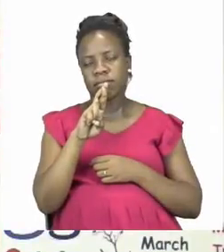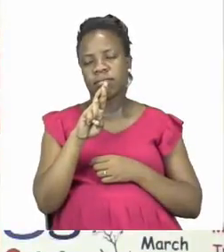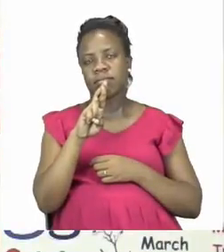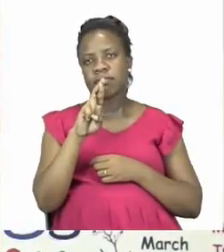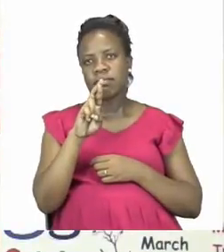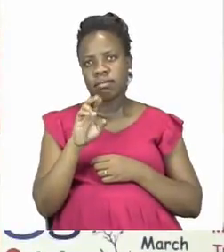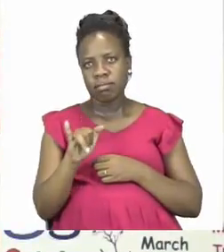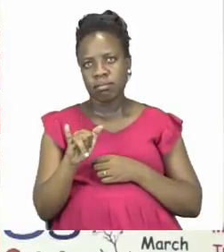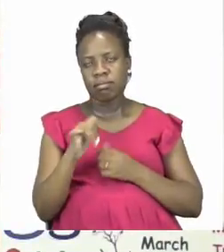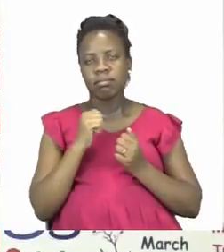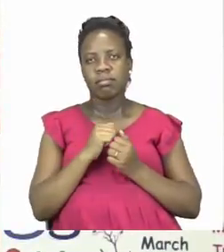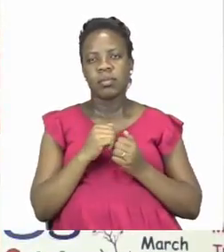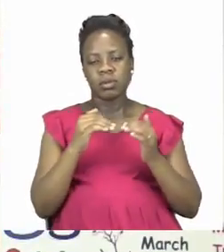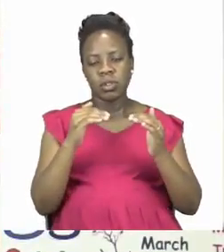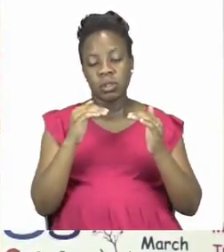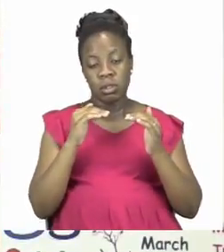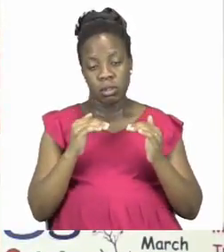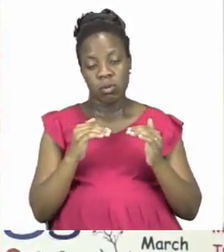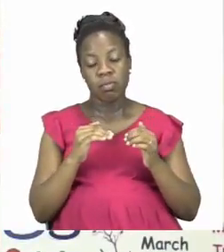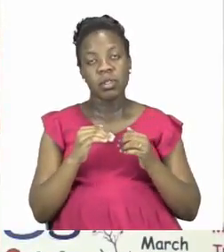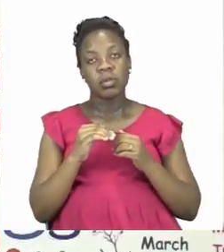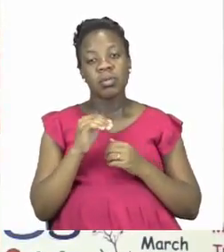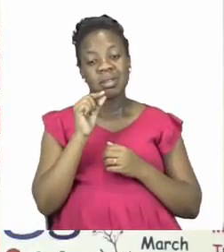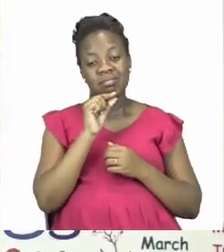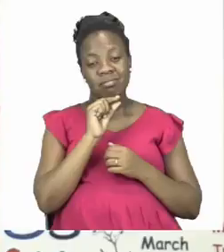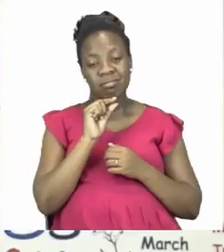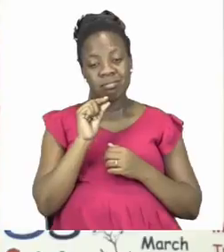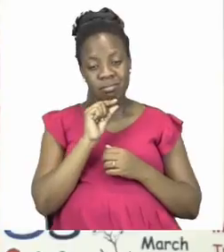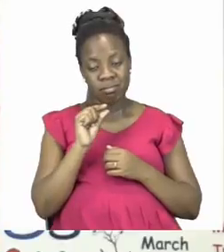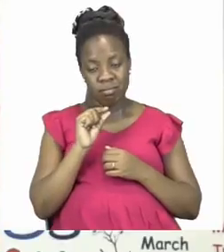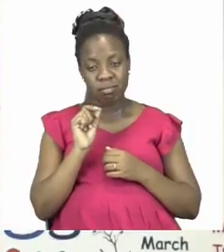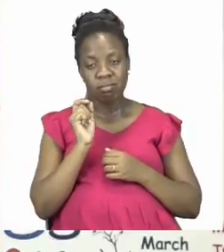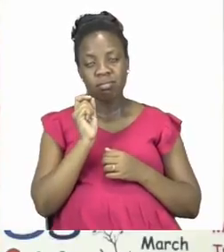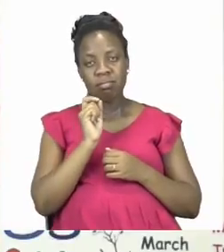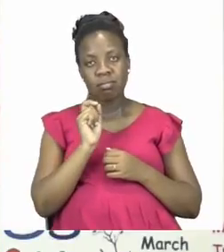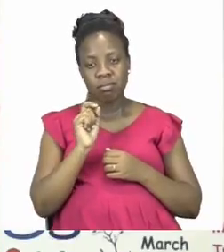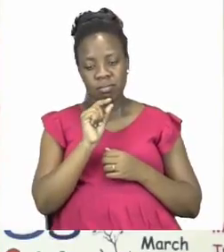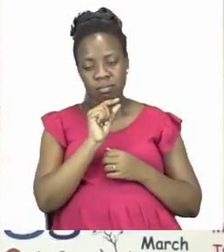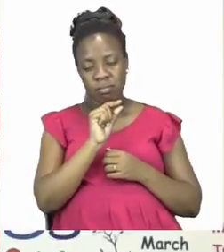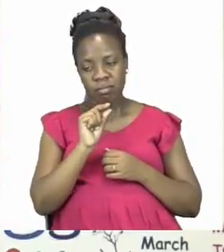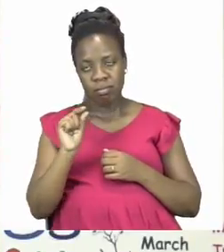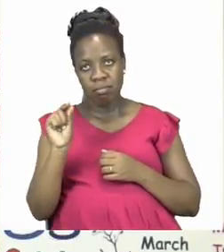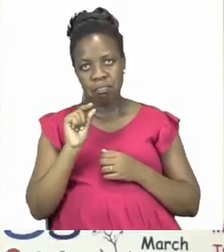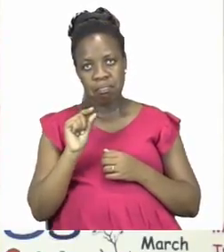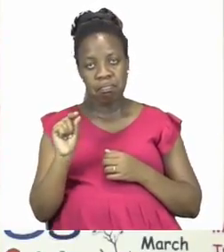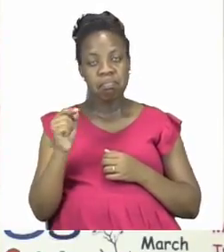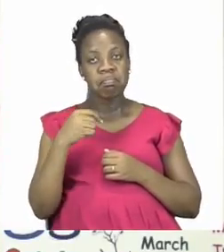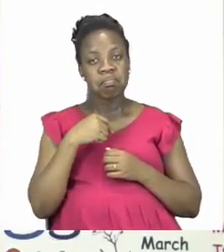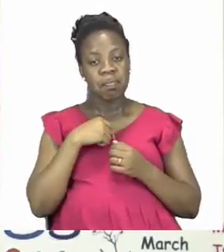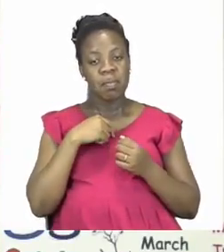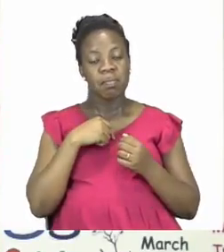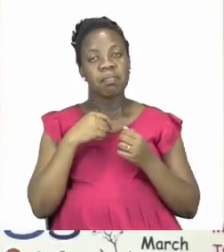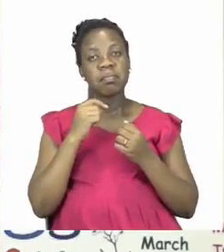is the word through. It's the first word. Now you can go ahead and make your own sentence but let's see mine.